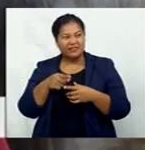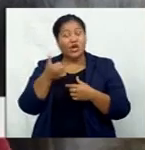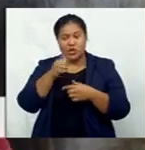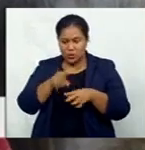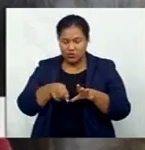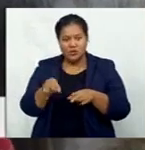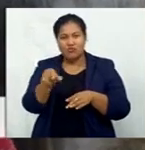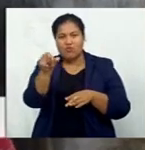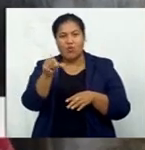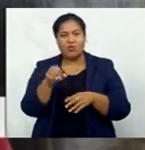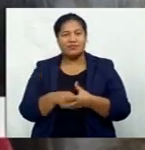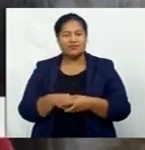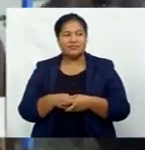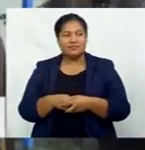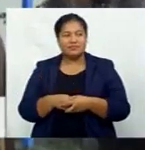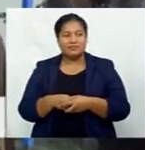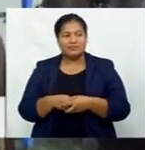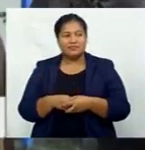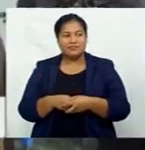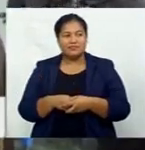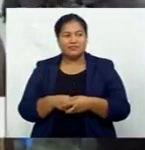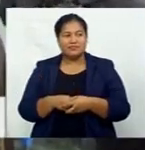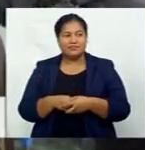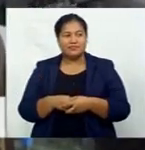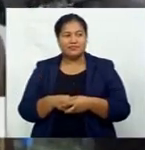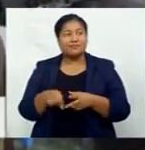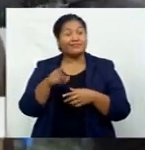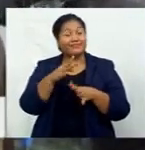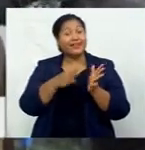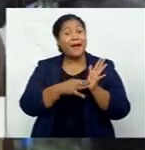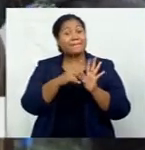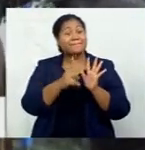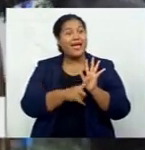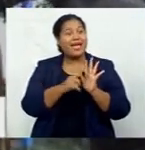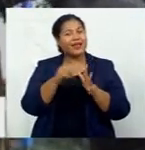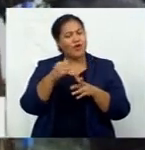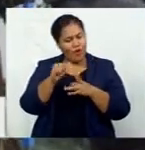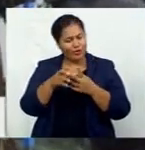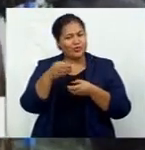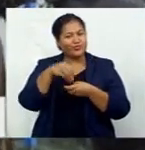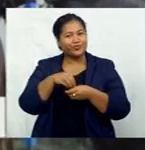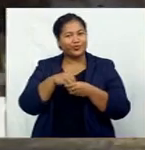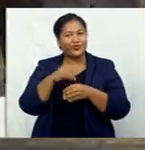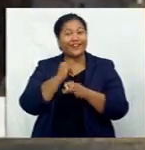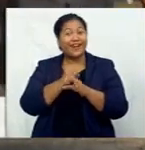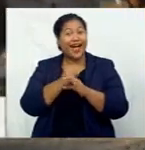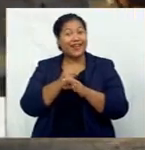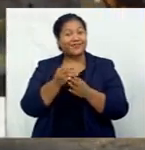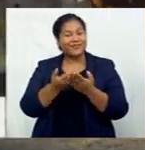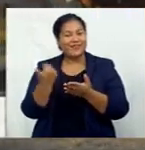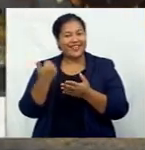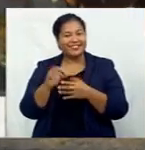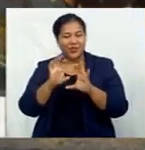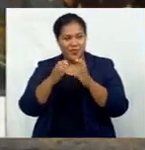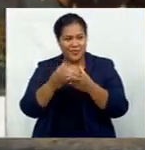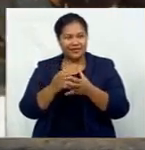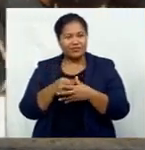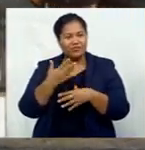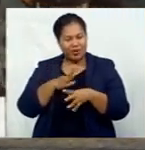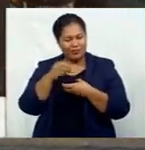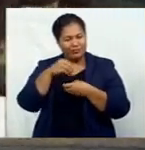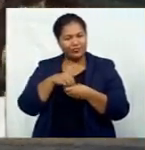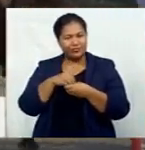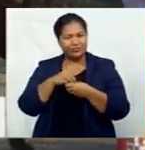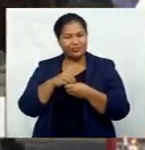this national island route. Olympian Melindarnalangi is also part of the Crime Prevention Committee keen to play his